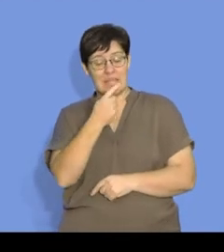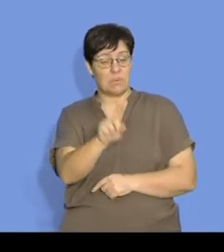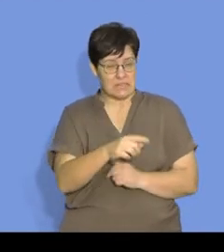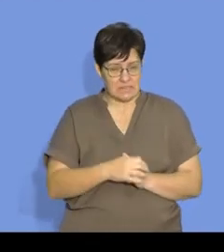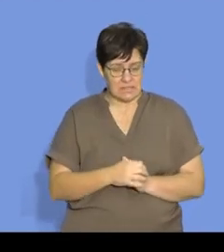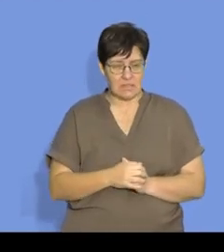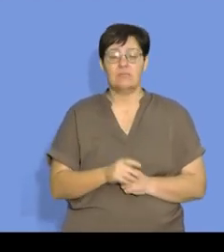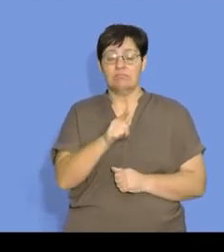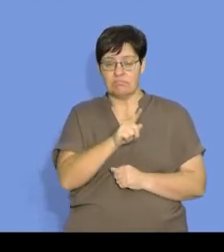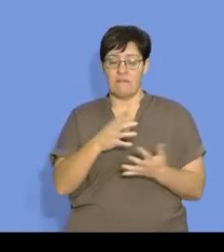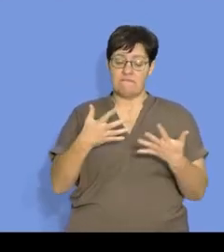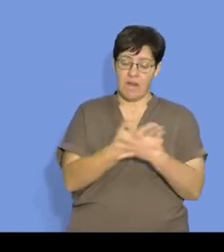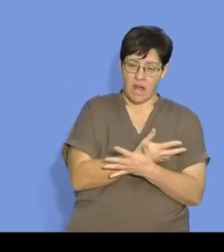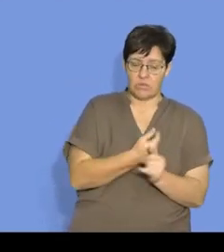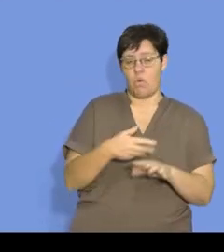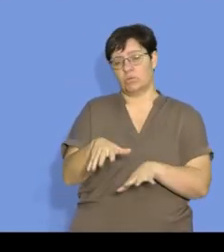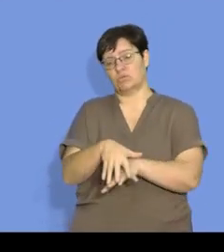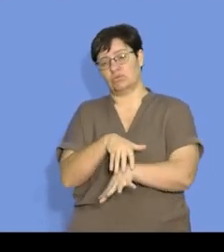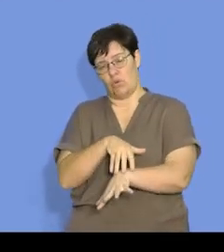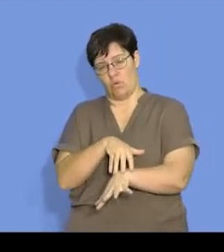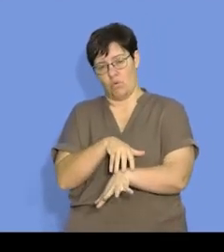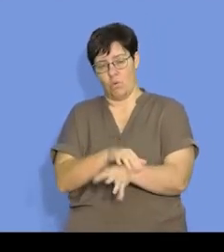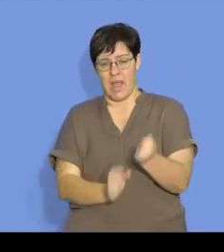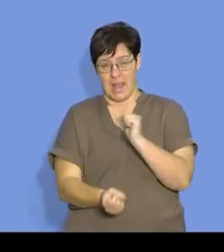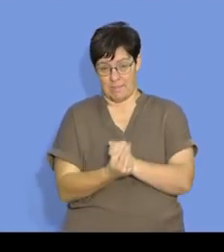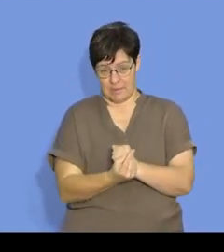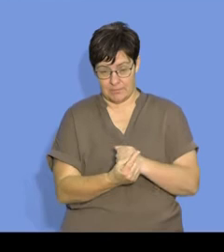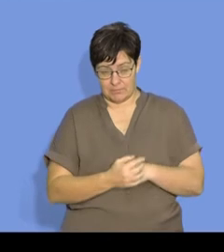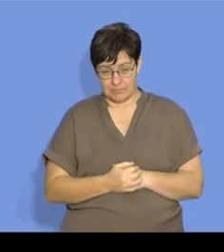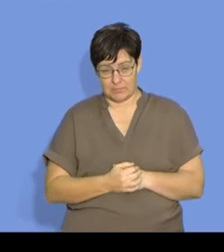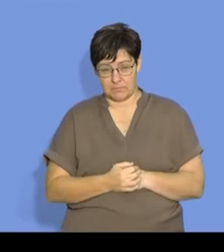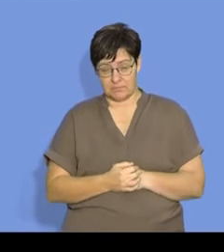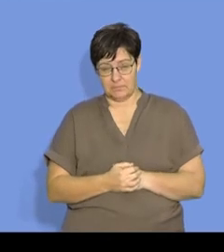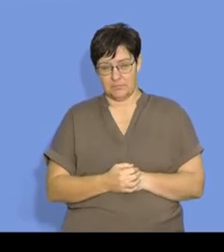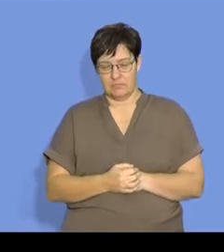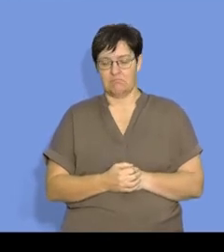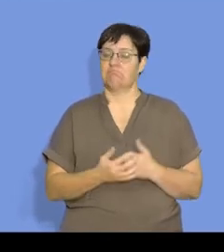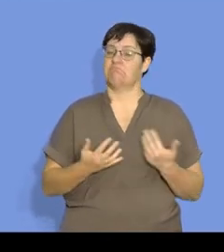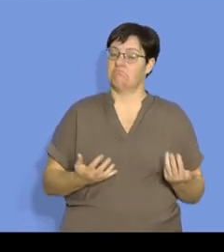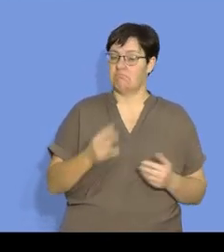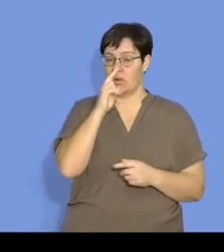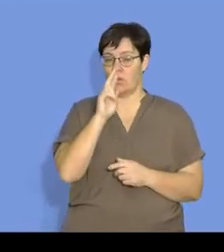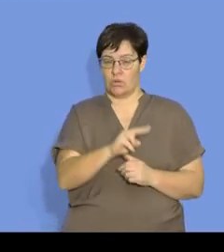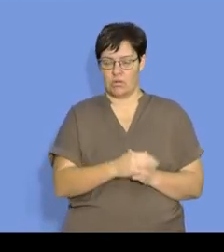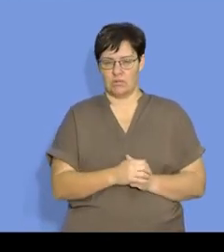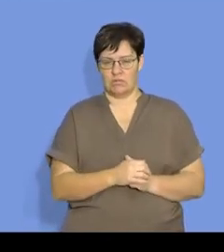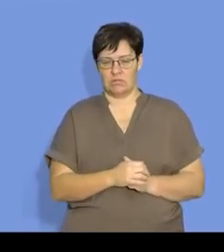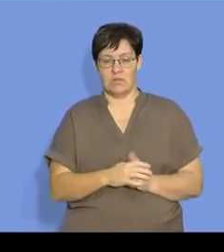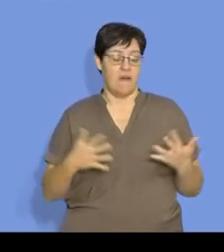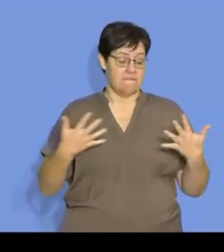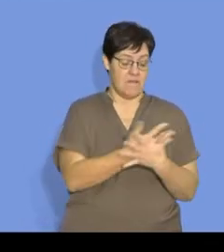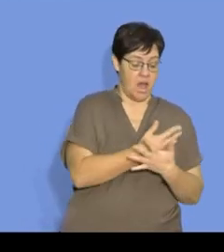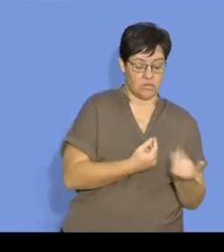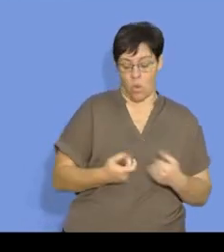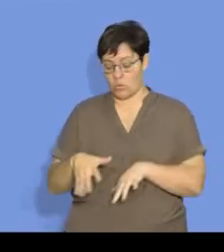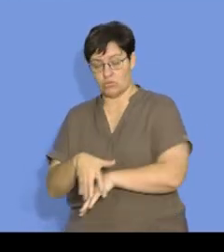is how fast or how slow a reaction is. Now if we're going to look at just how fast